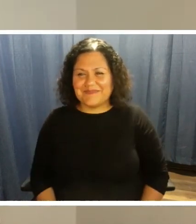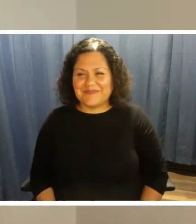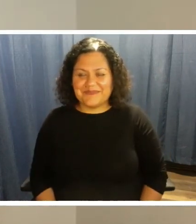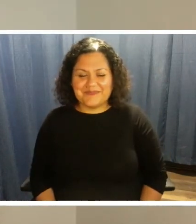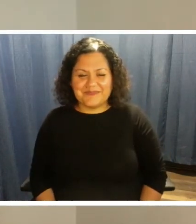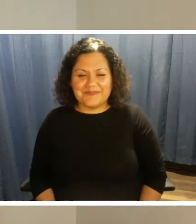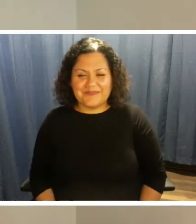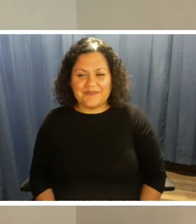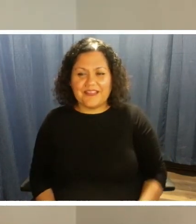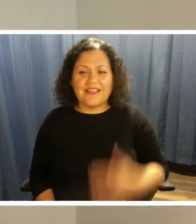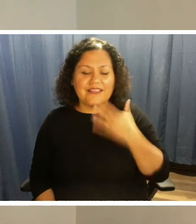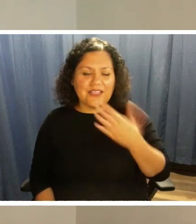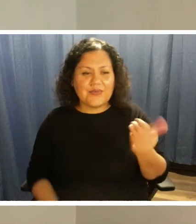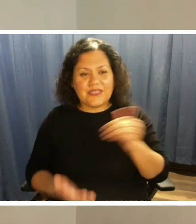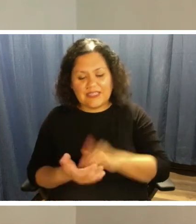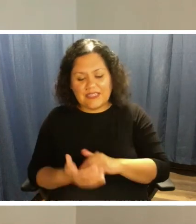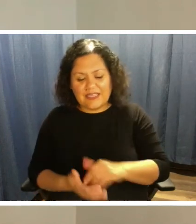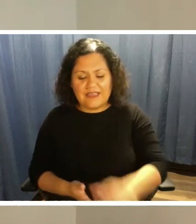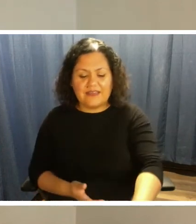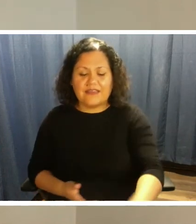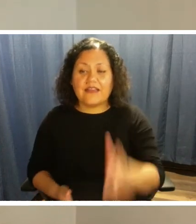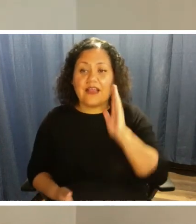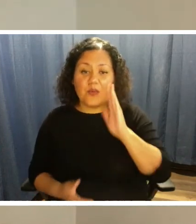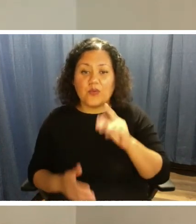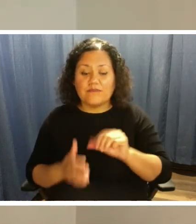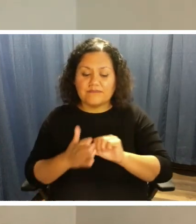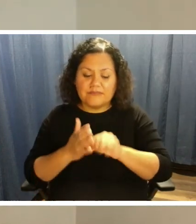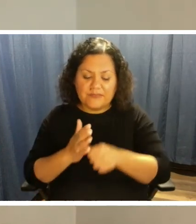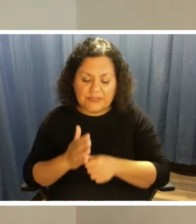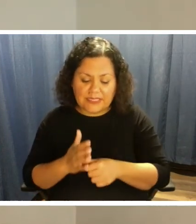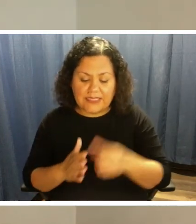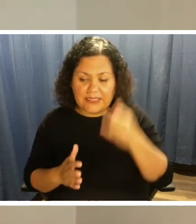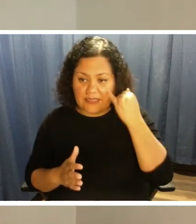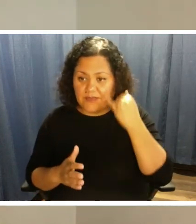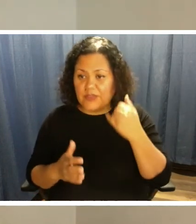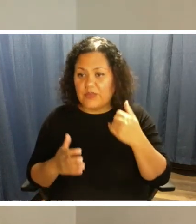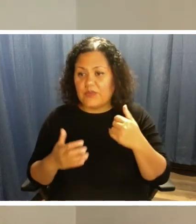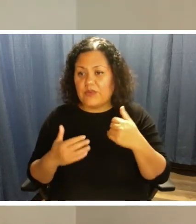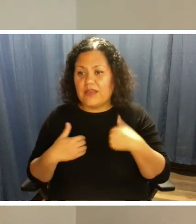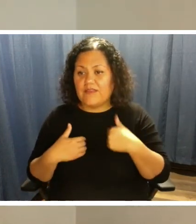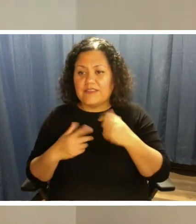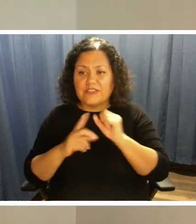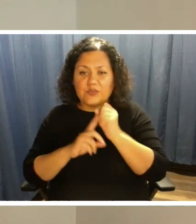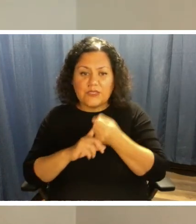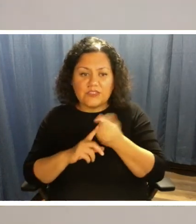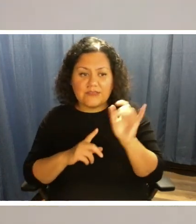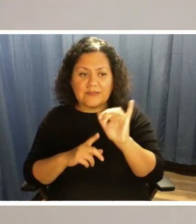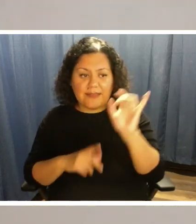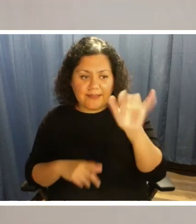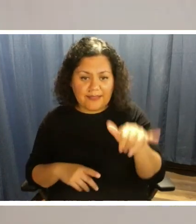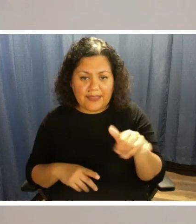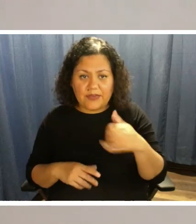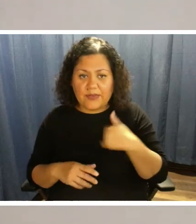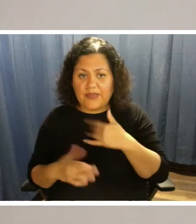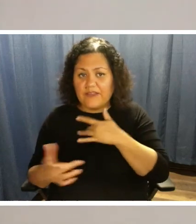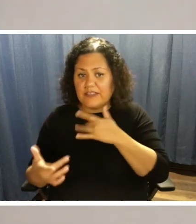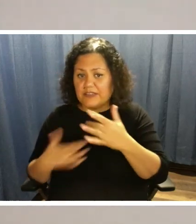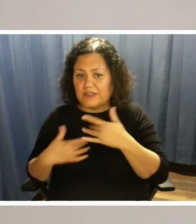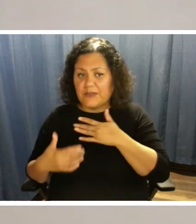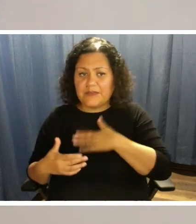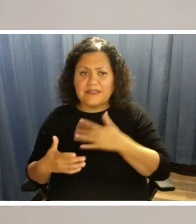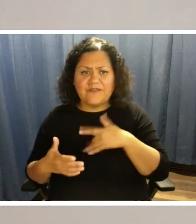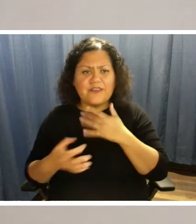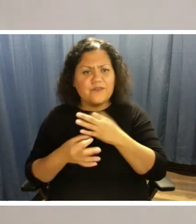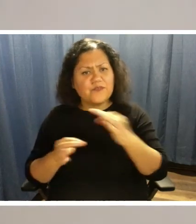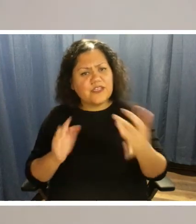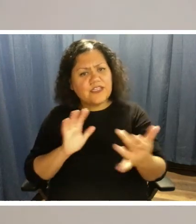you. And again, I will emphasize if you come across a situation like that and you have a concern, please feel free to reach